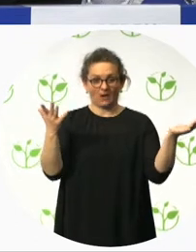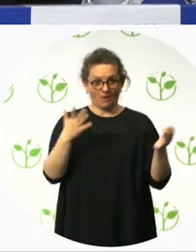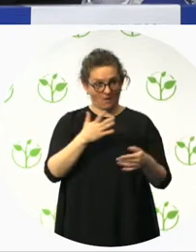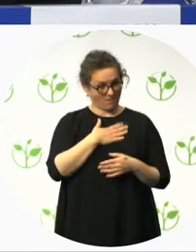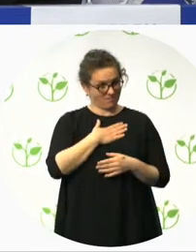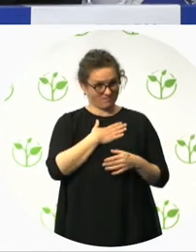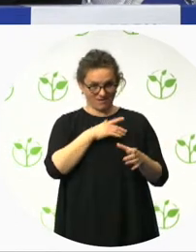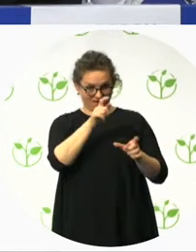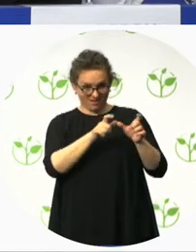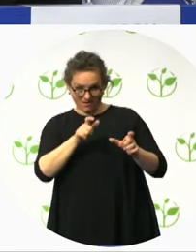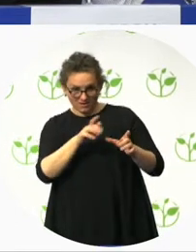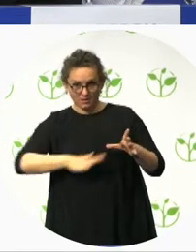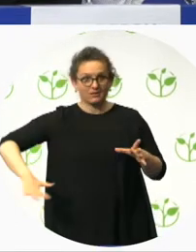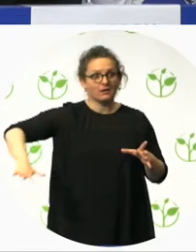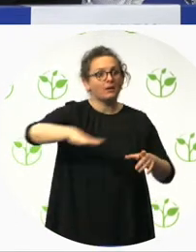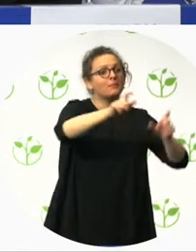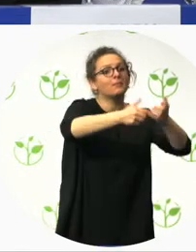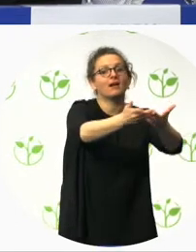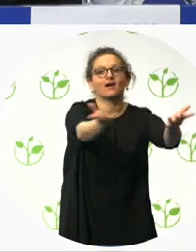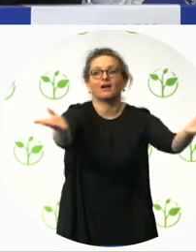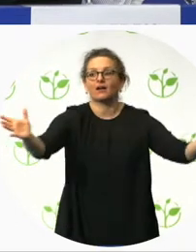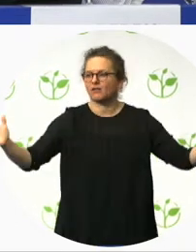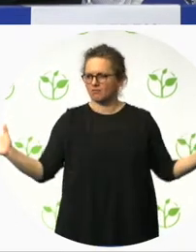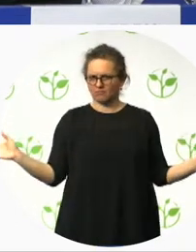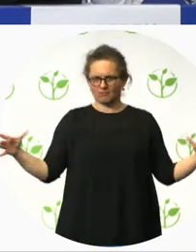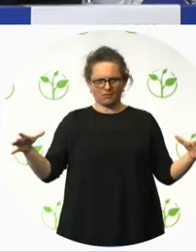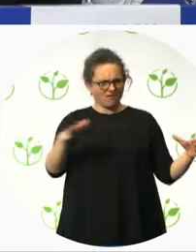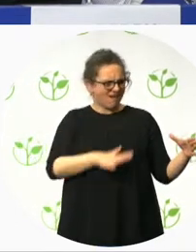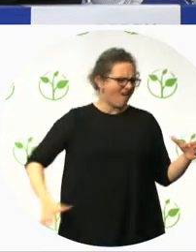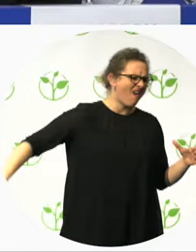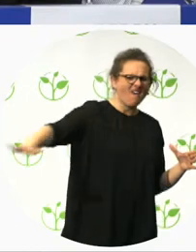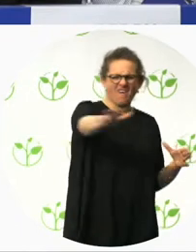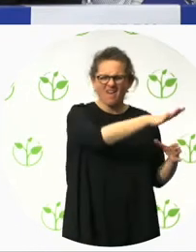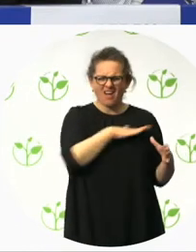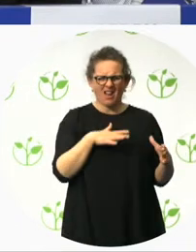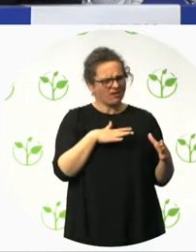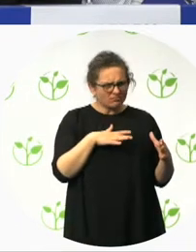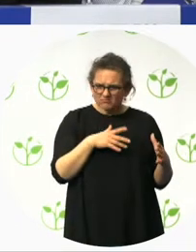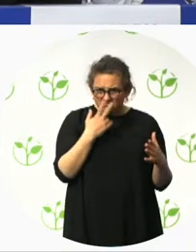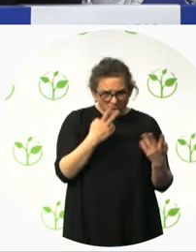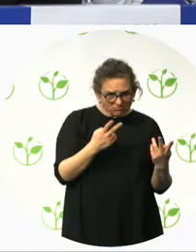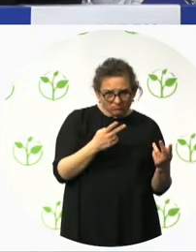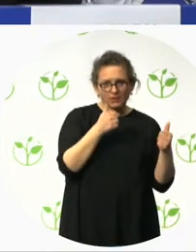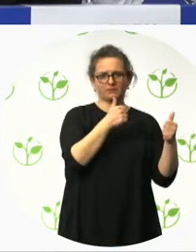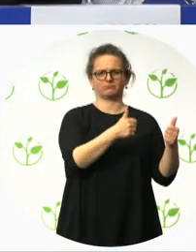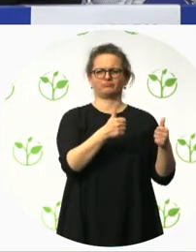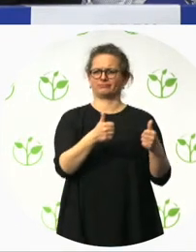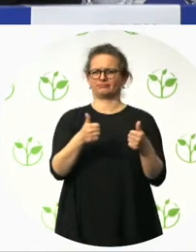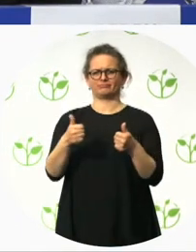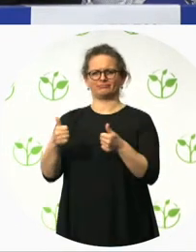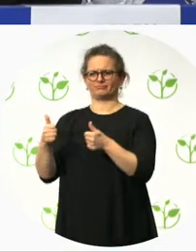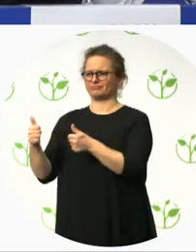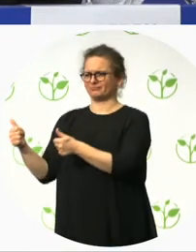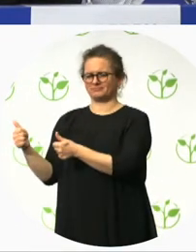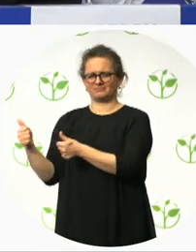all abilities. Uh, it's been a, it's been a great, um, journey for me, uh, personally. Um, I belong to a